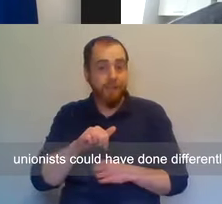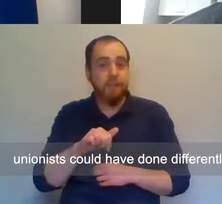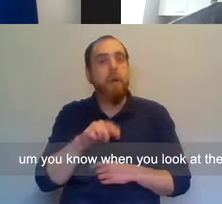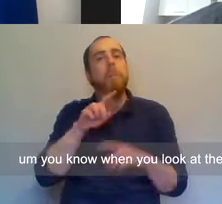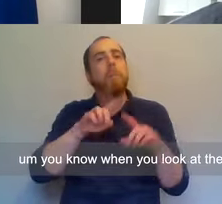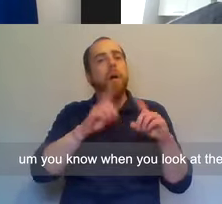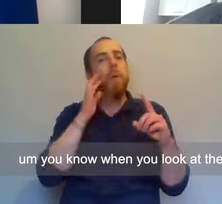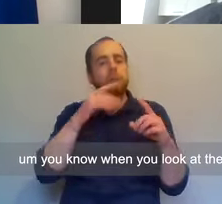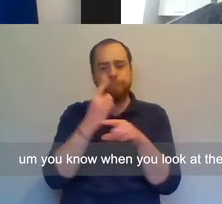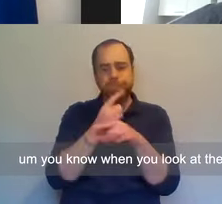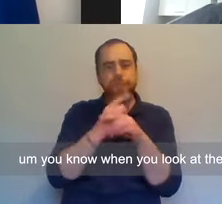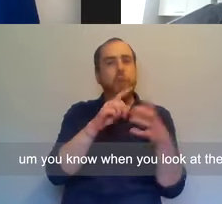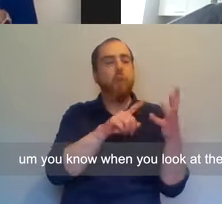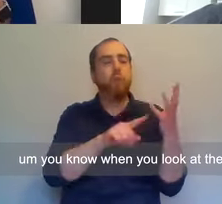differently?